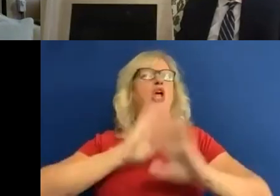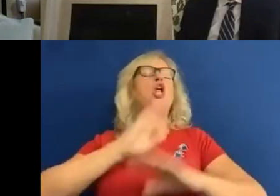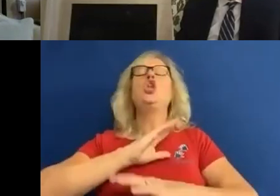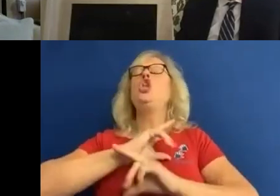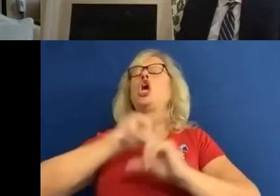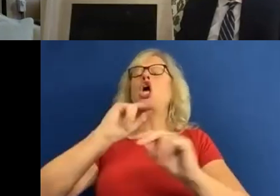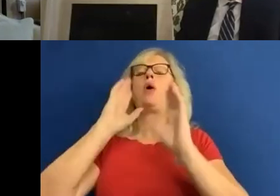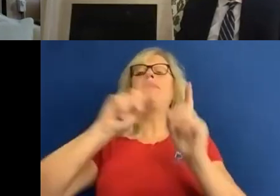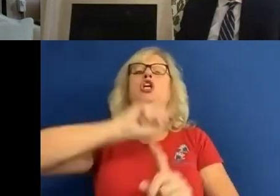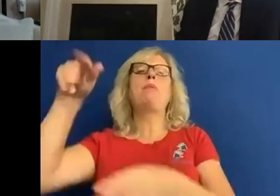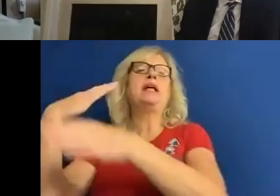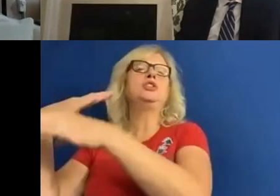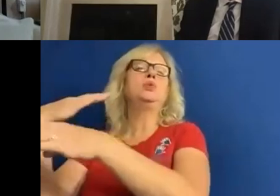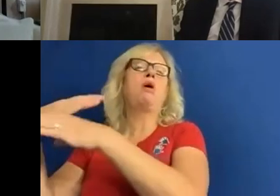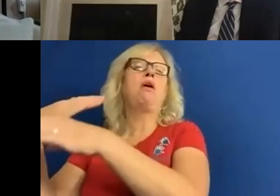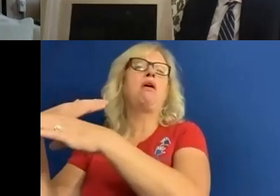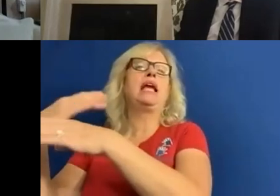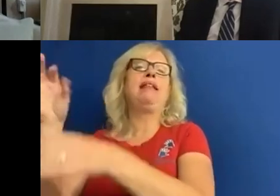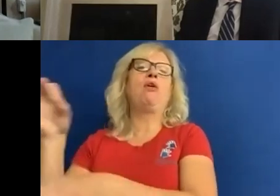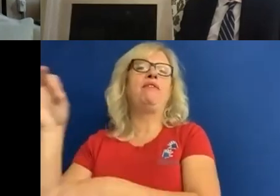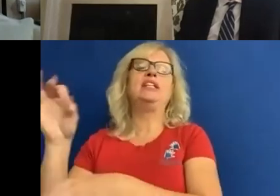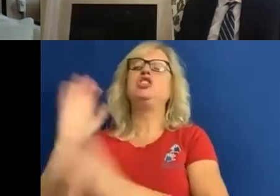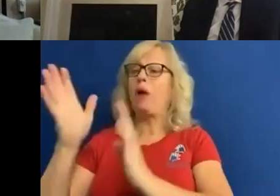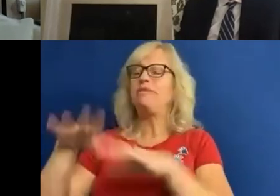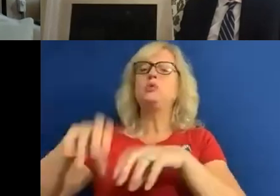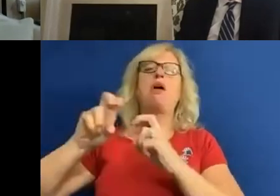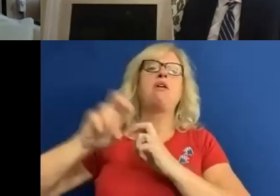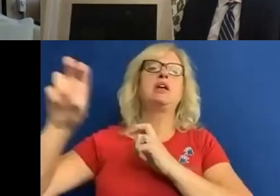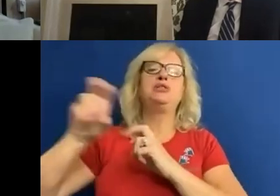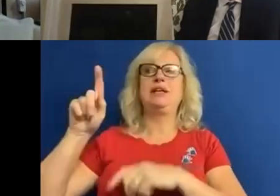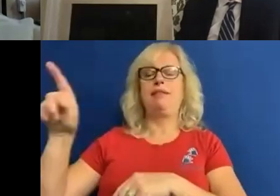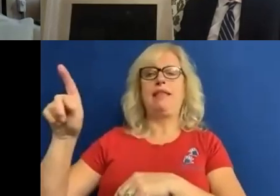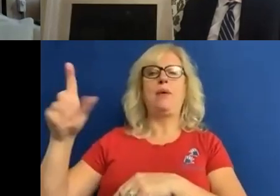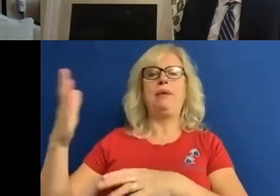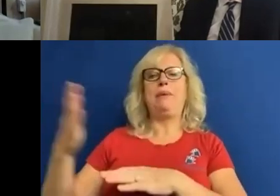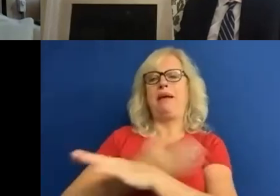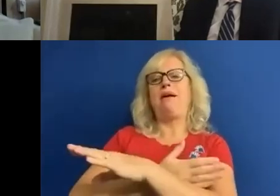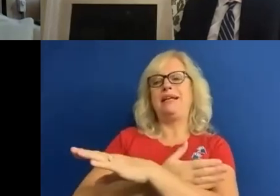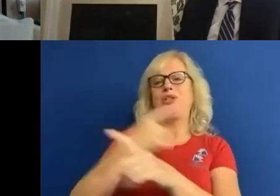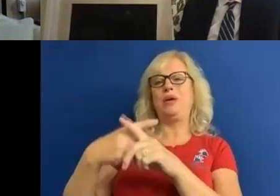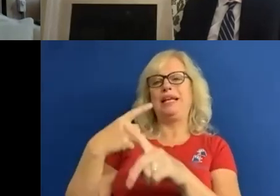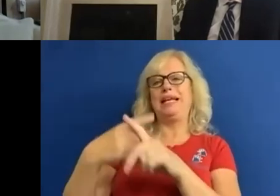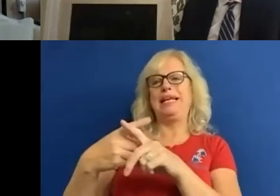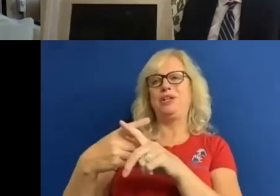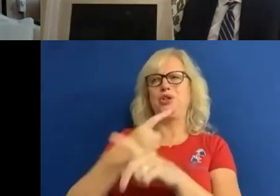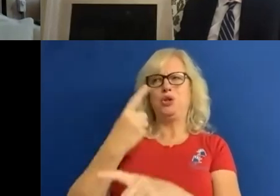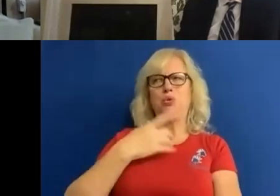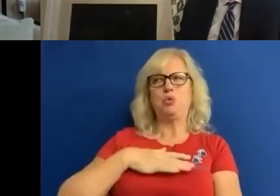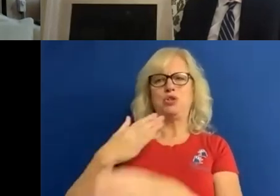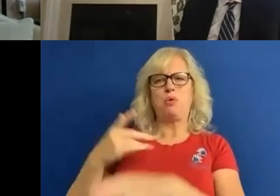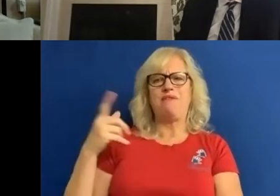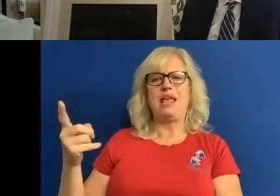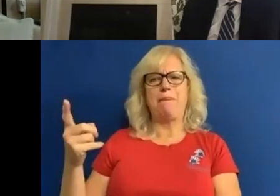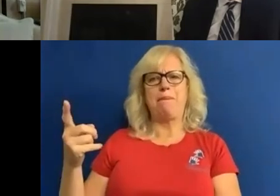and start commuting again, are going to be left behind very, very quickly, because nobody will want to work for them not just disabled people.